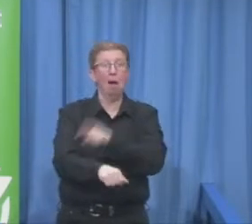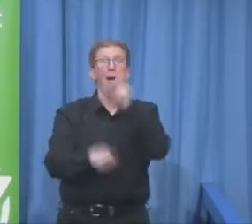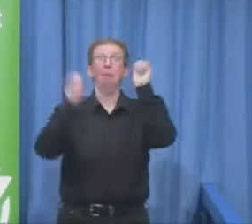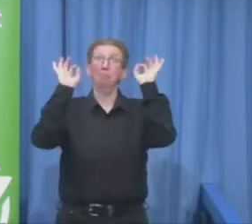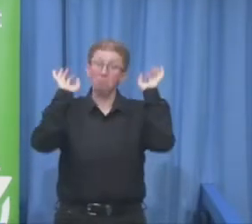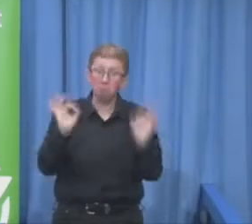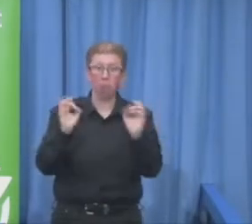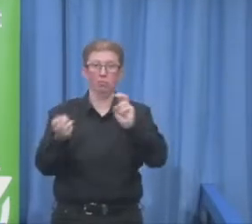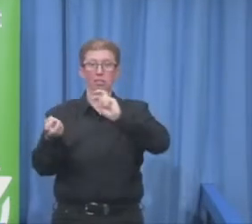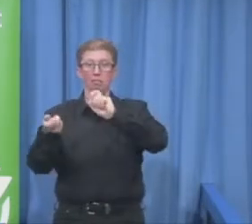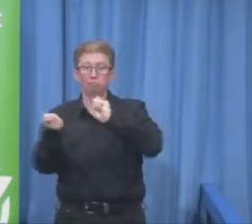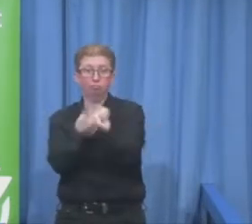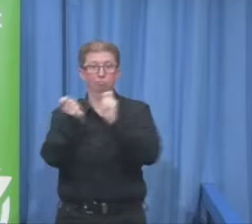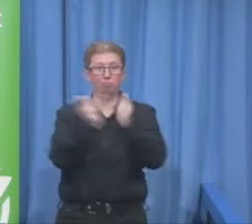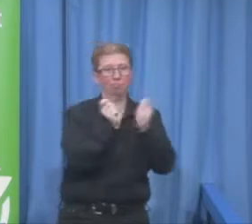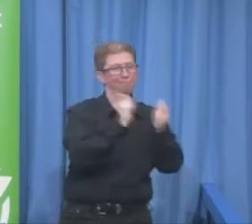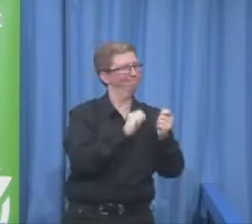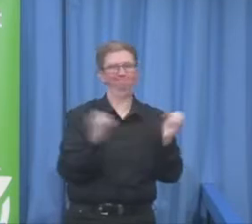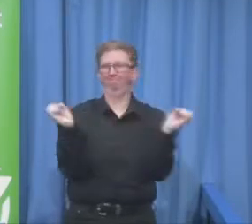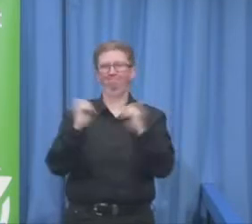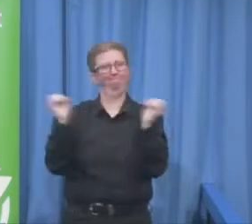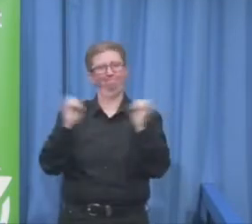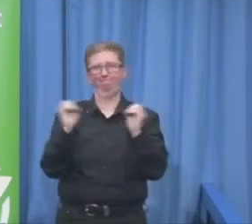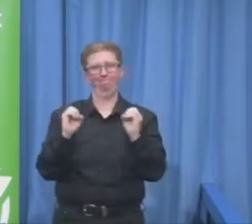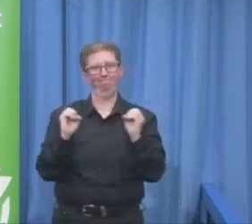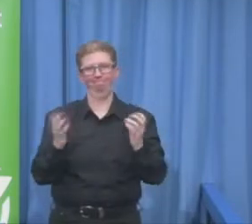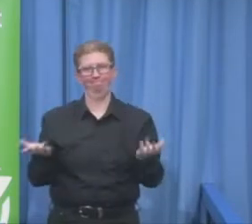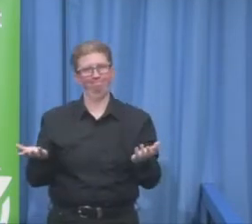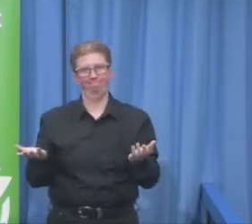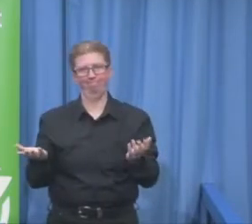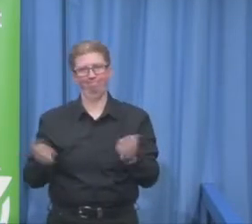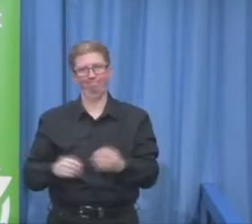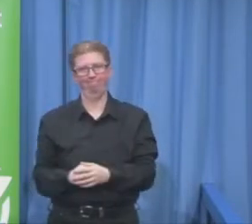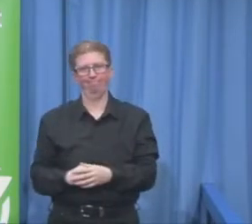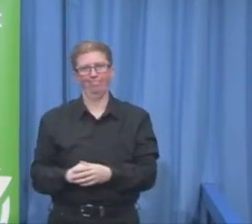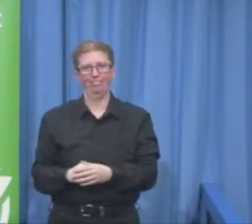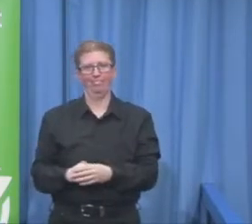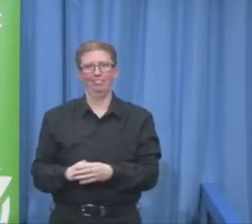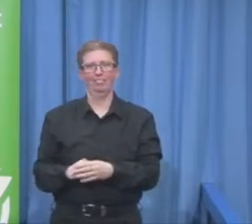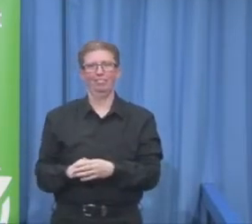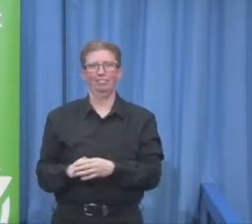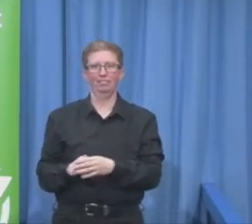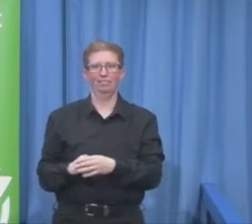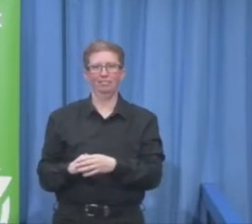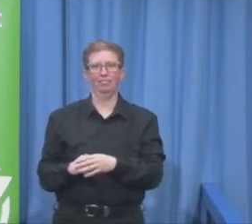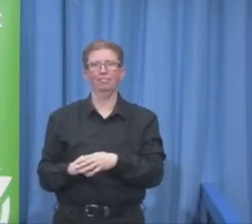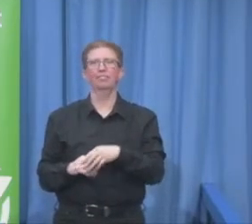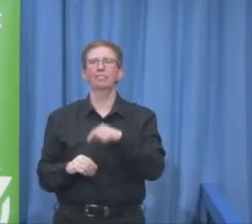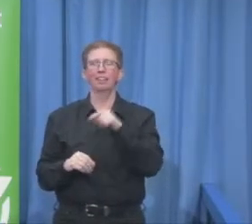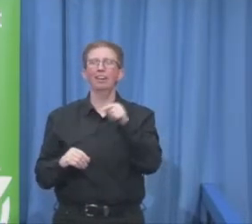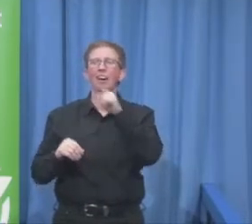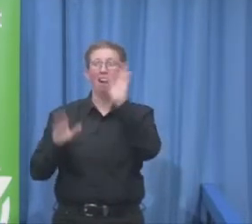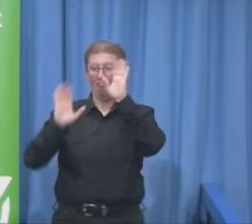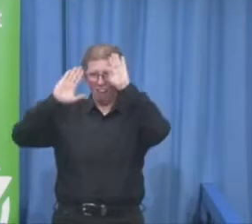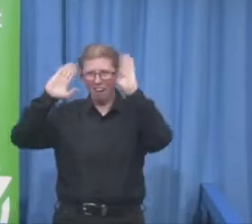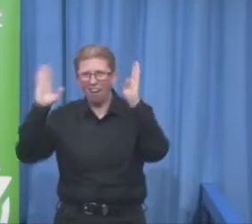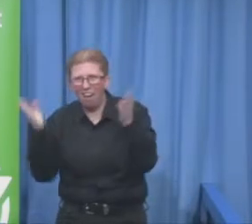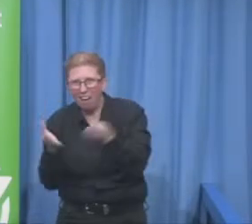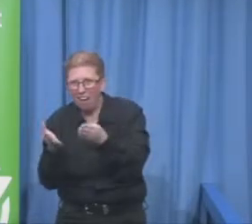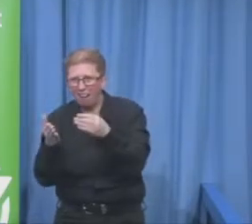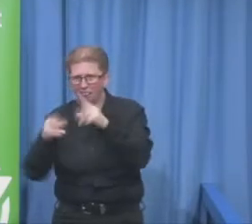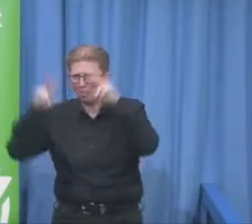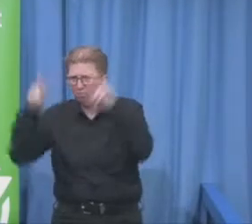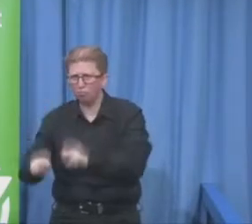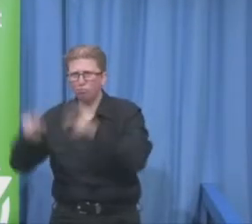look very technical but to have a look is there something which could be applyable to your own situation